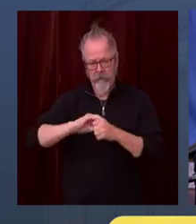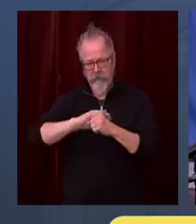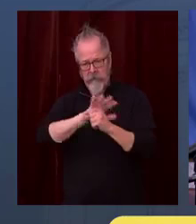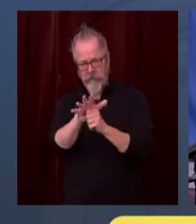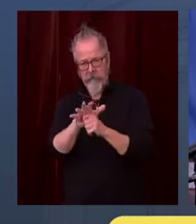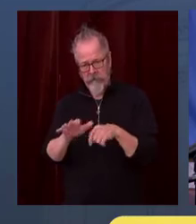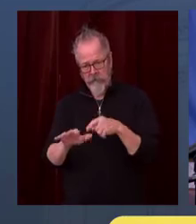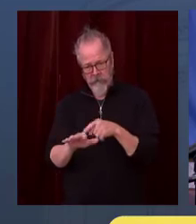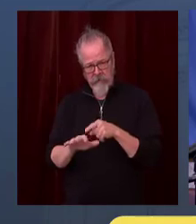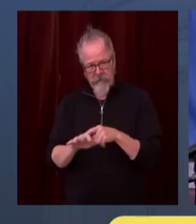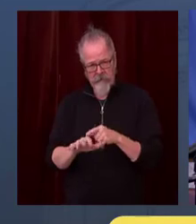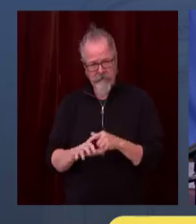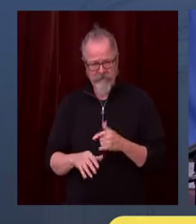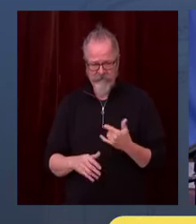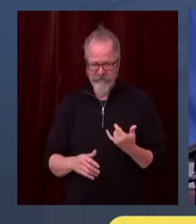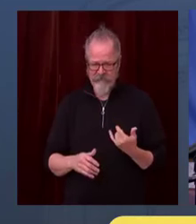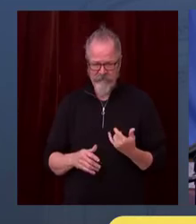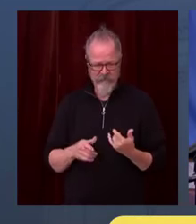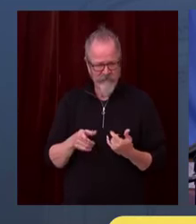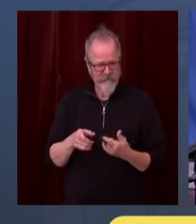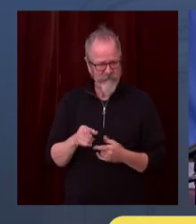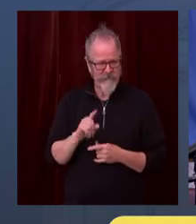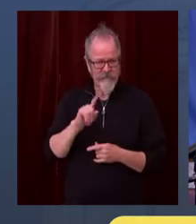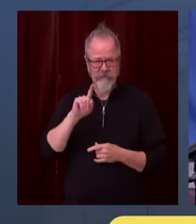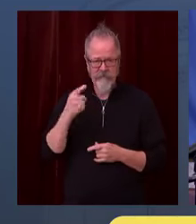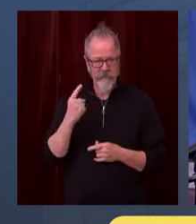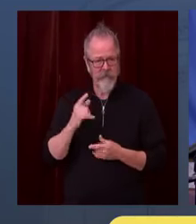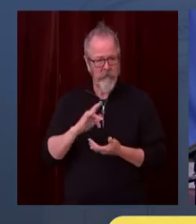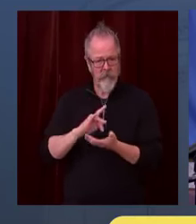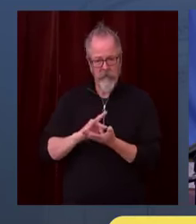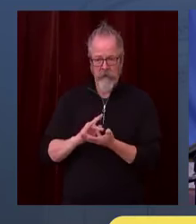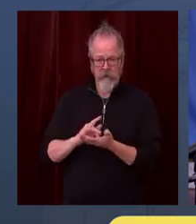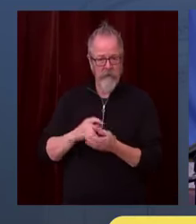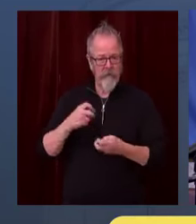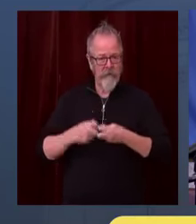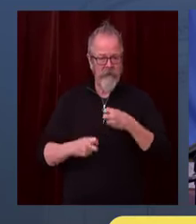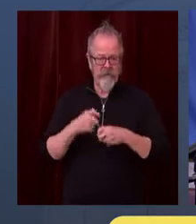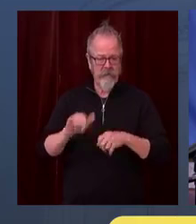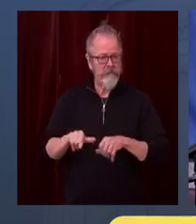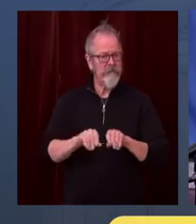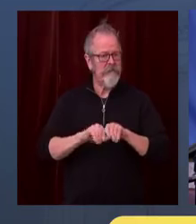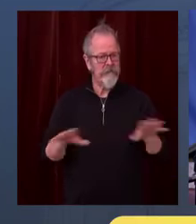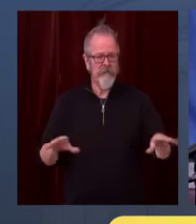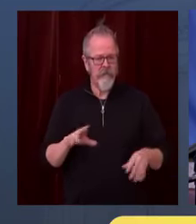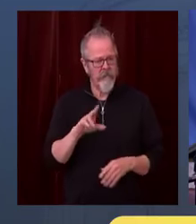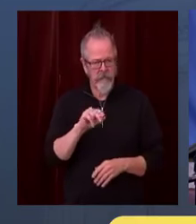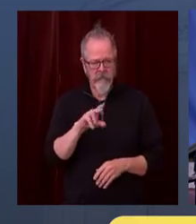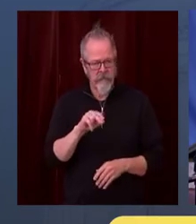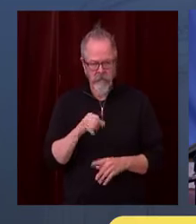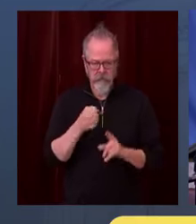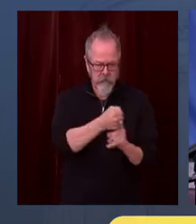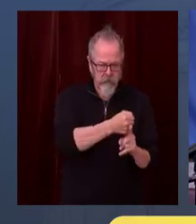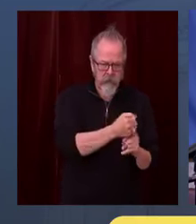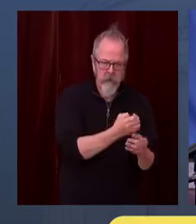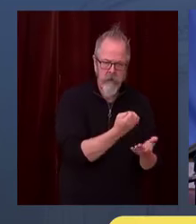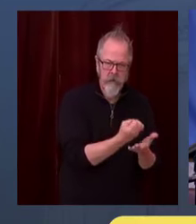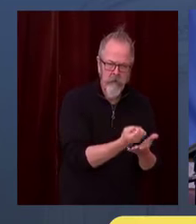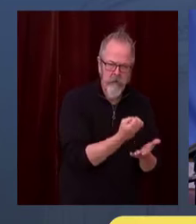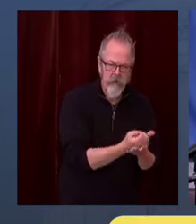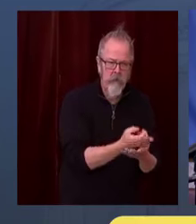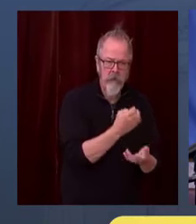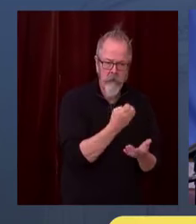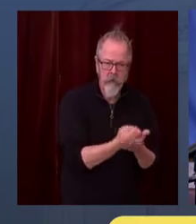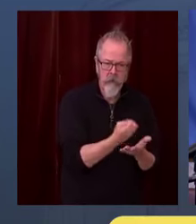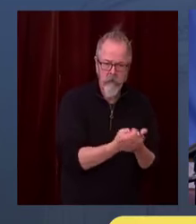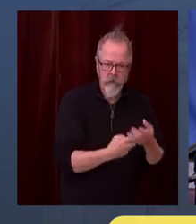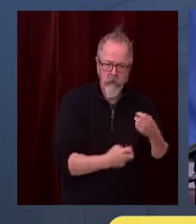And on how we have fashioned a plan, needs to recognize both of those things. We cannot take lightly the impact on